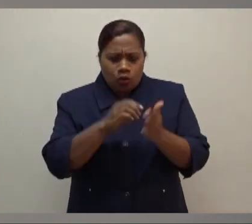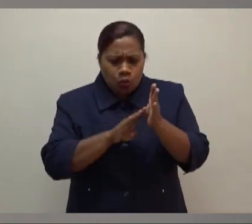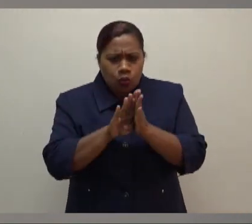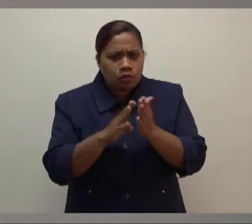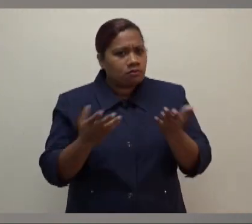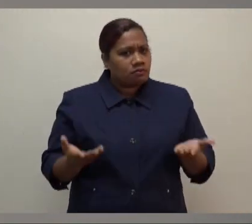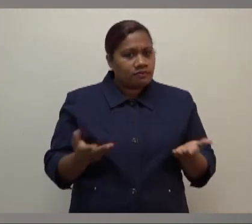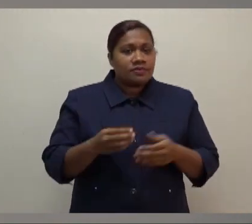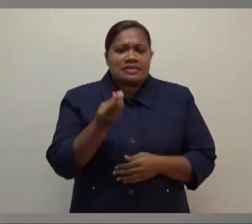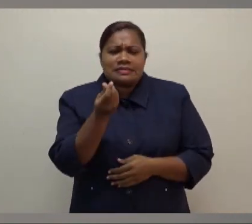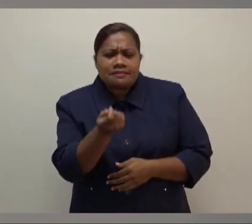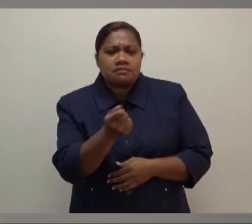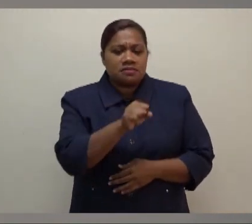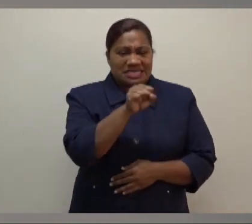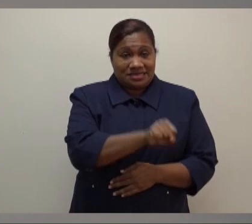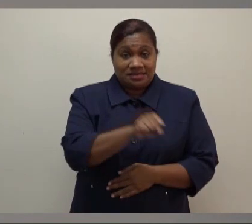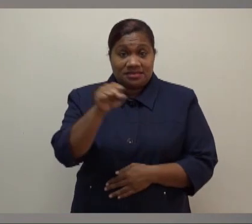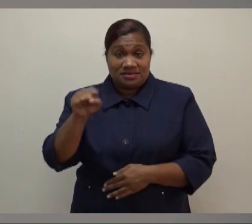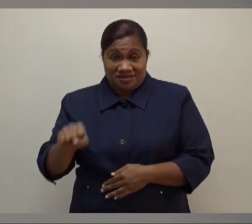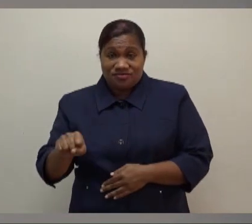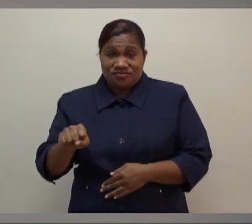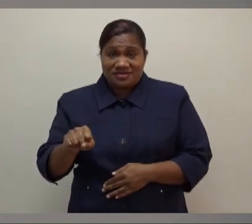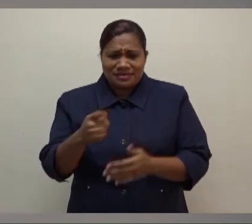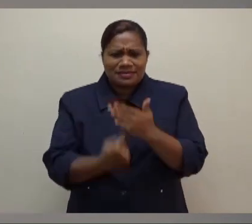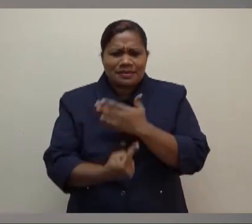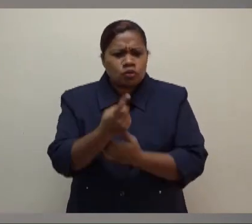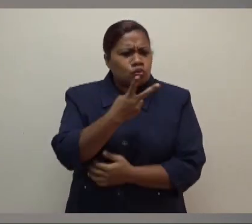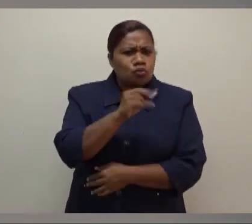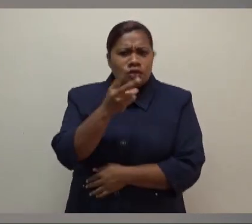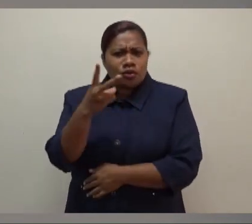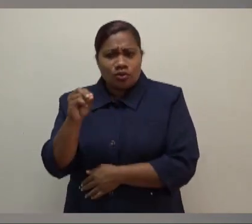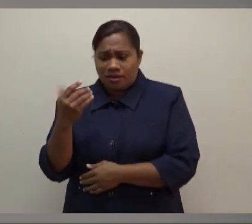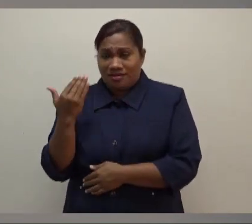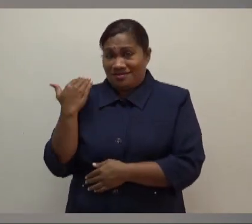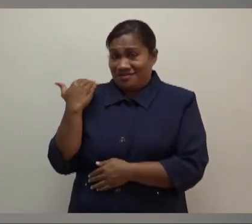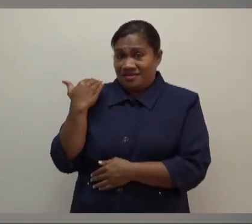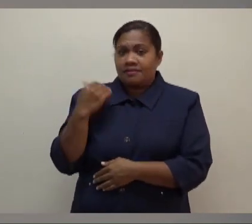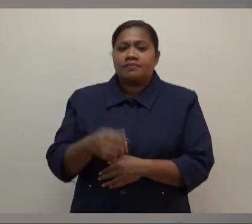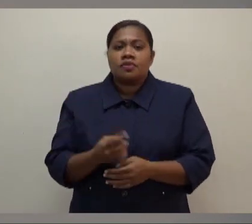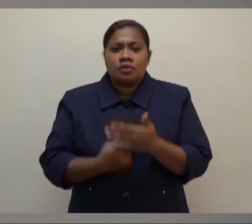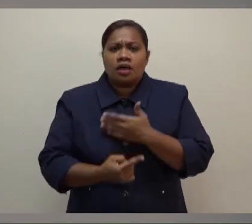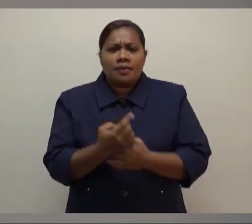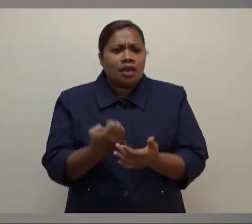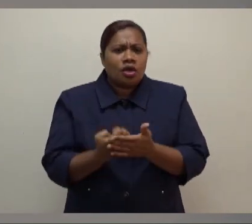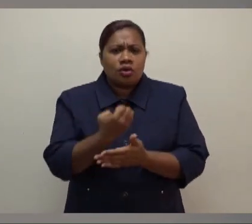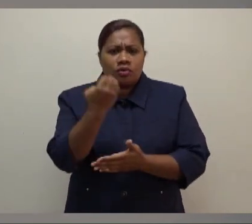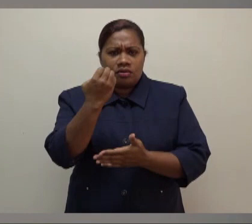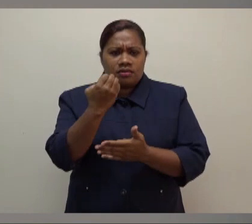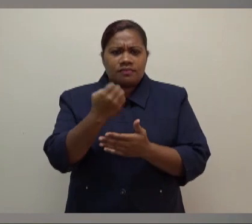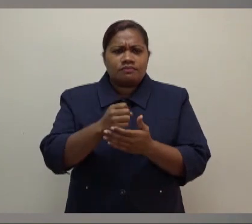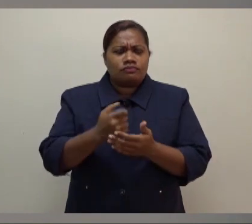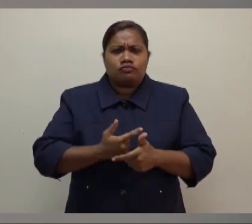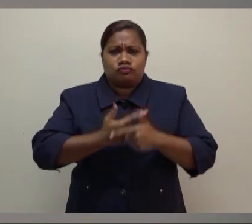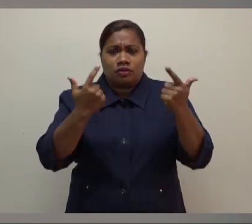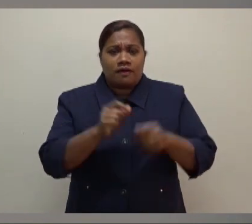suffered a serious pandemic-driven blow in 2020 with the largest economic contraction ever of 15.2%.